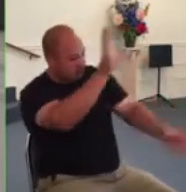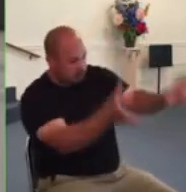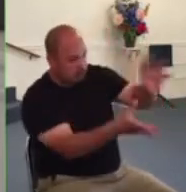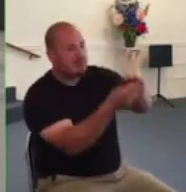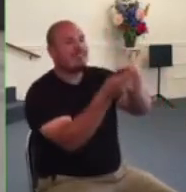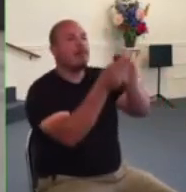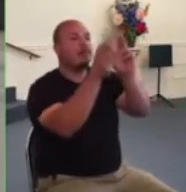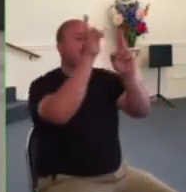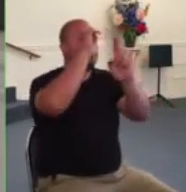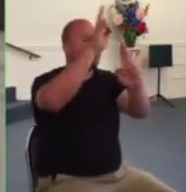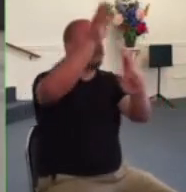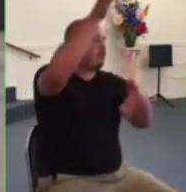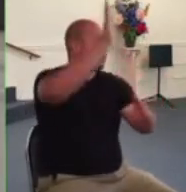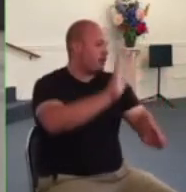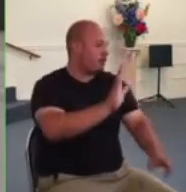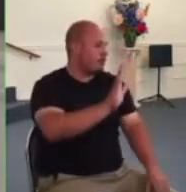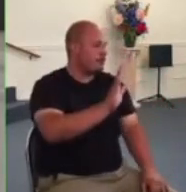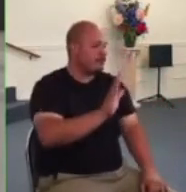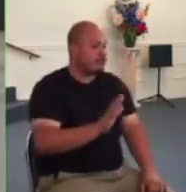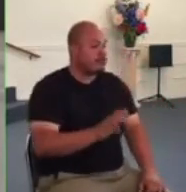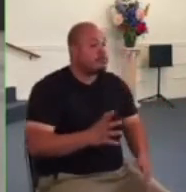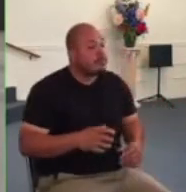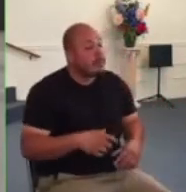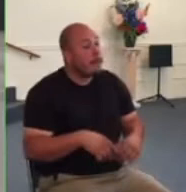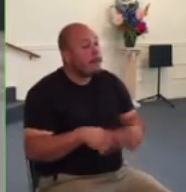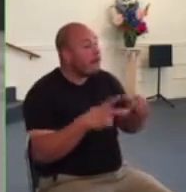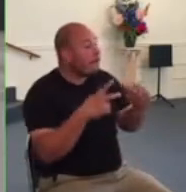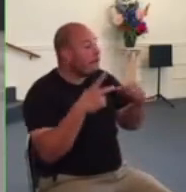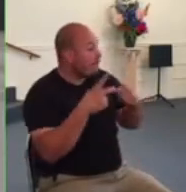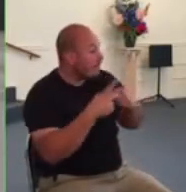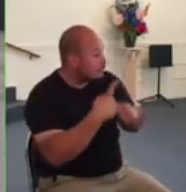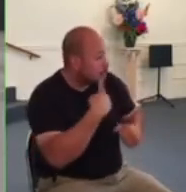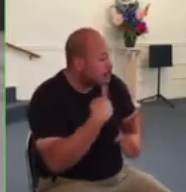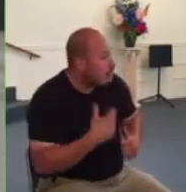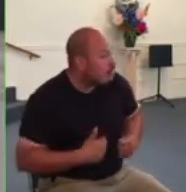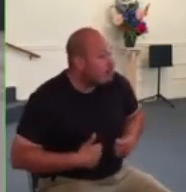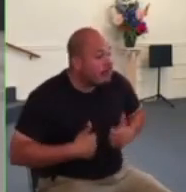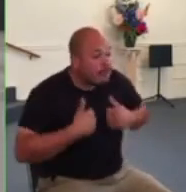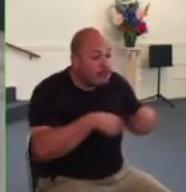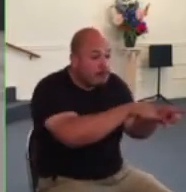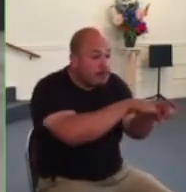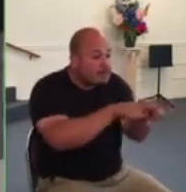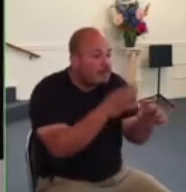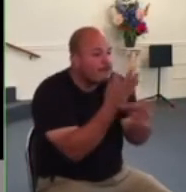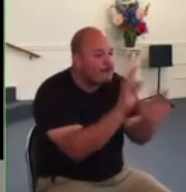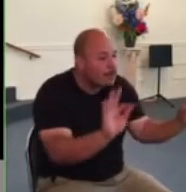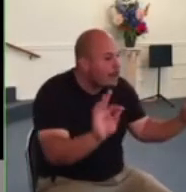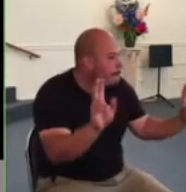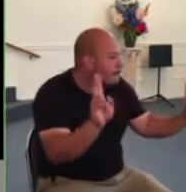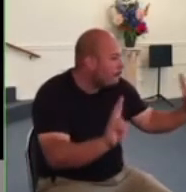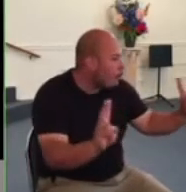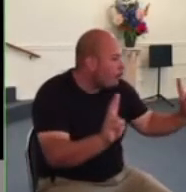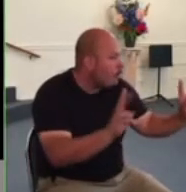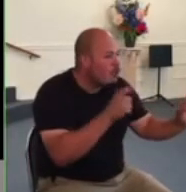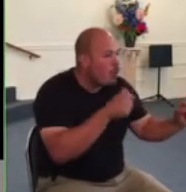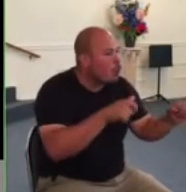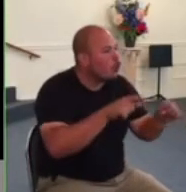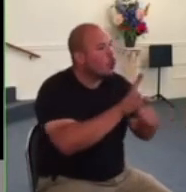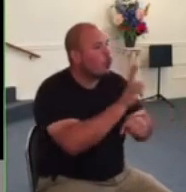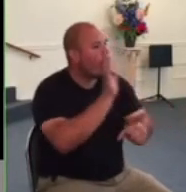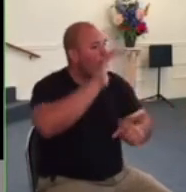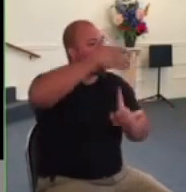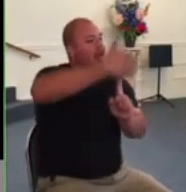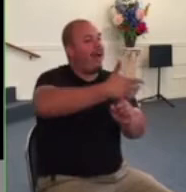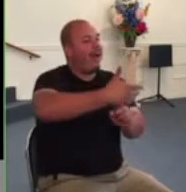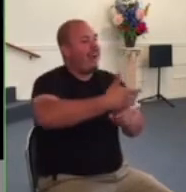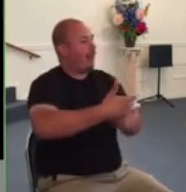16 peter says live as free people but do not use your freedom as a cover-up for evil live as god's